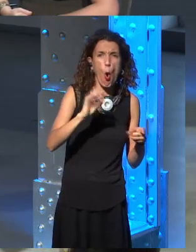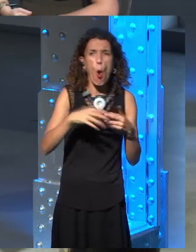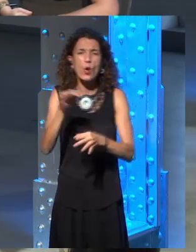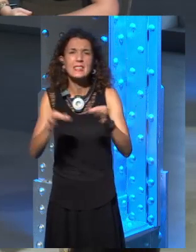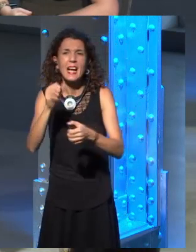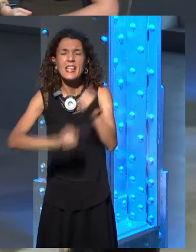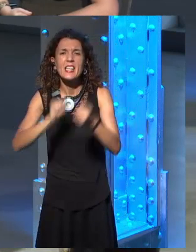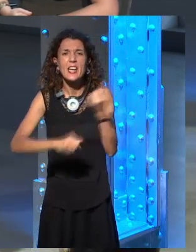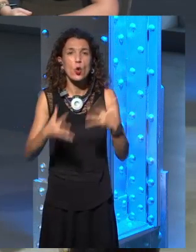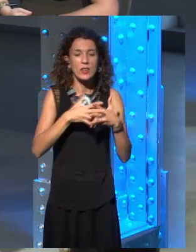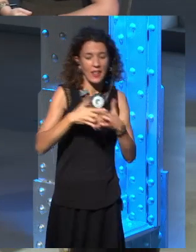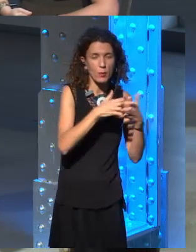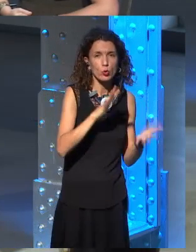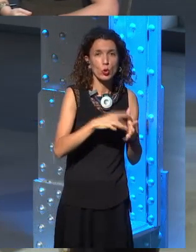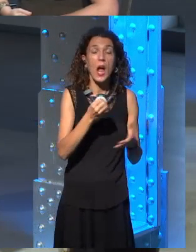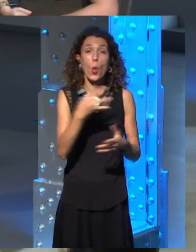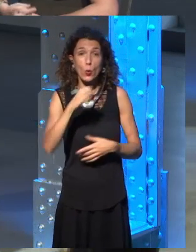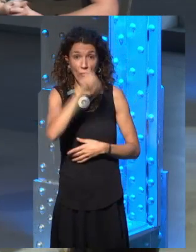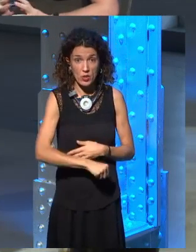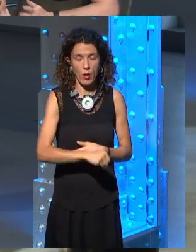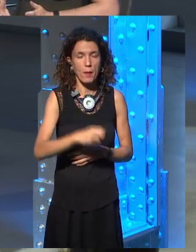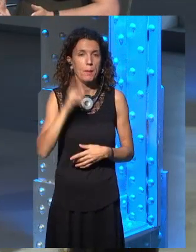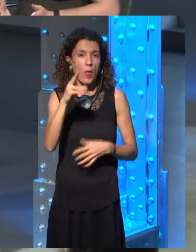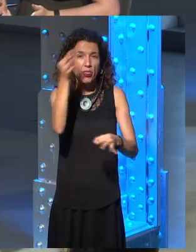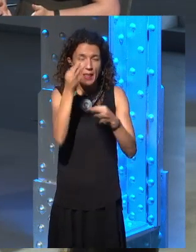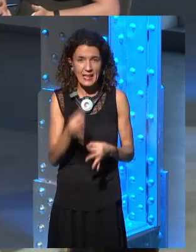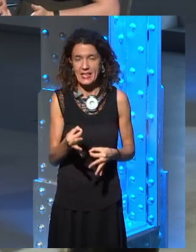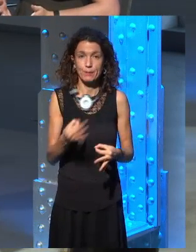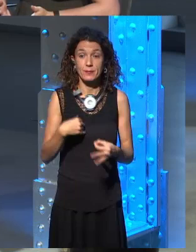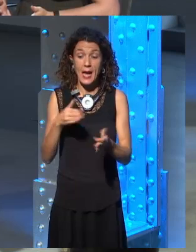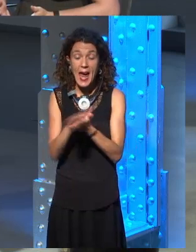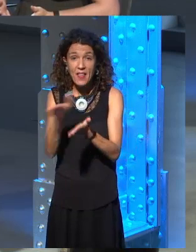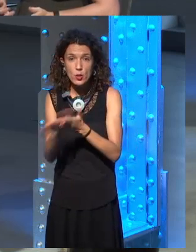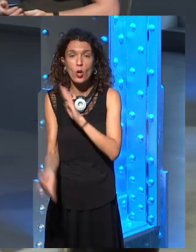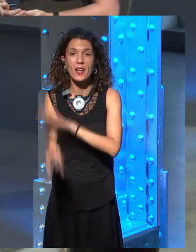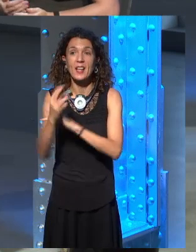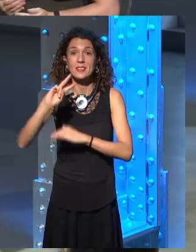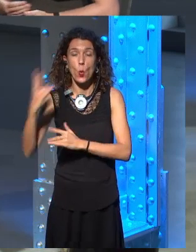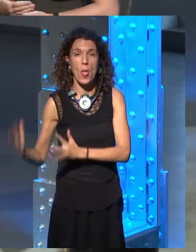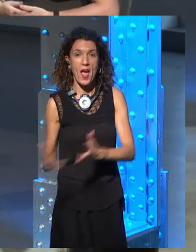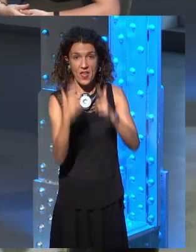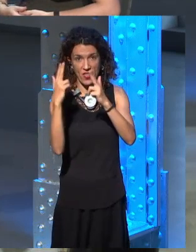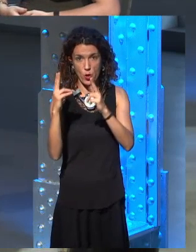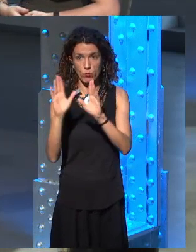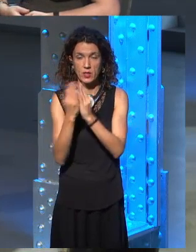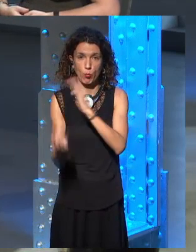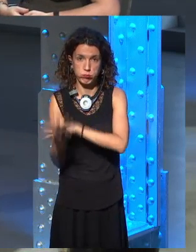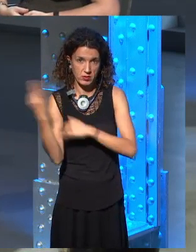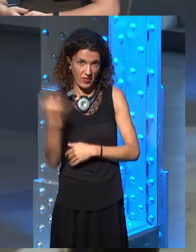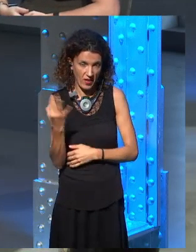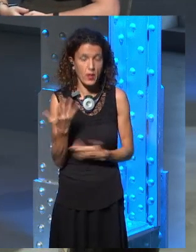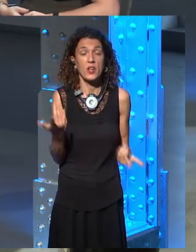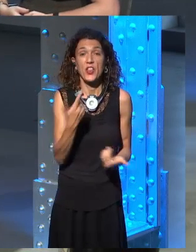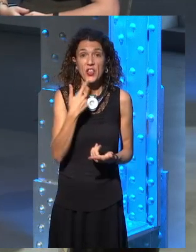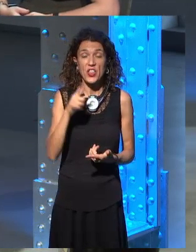and get them sorted out as best as possible. By that time, I should say, I don't think we were coming up towards the deadline. We had